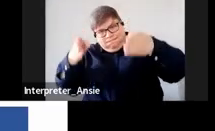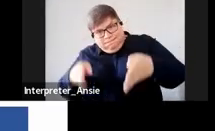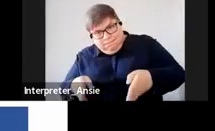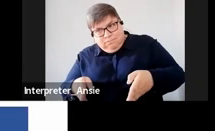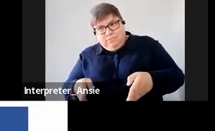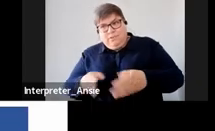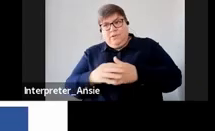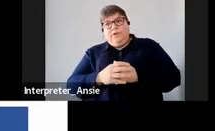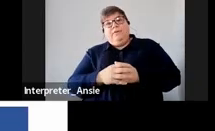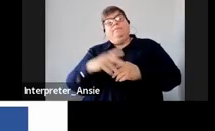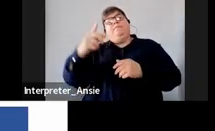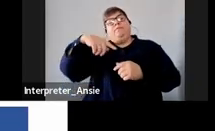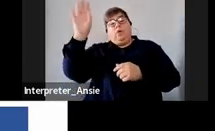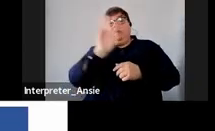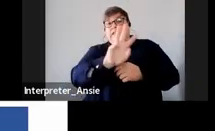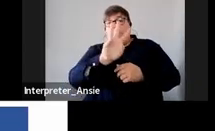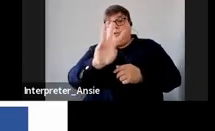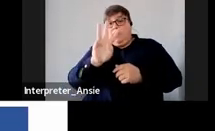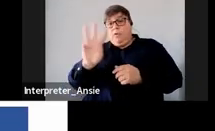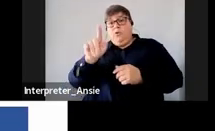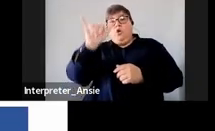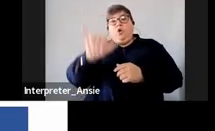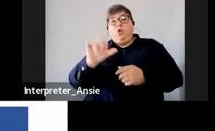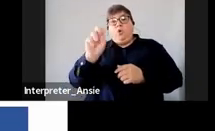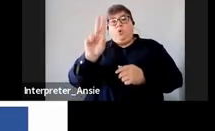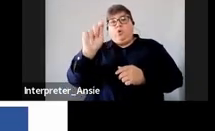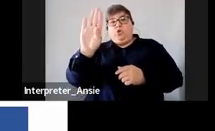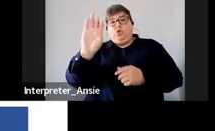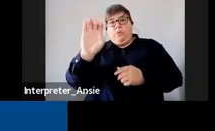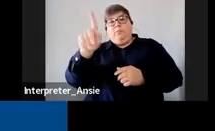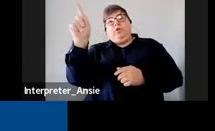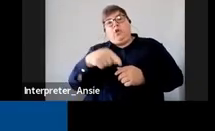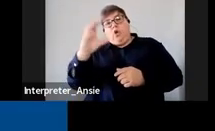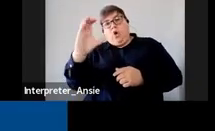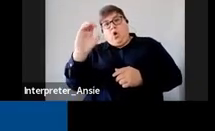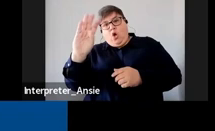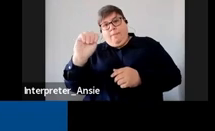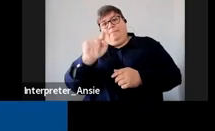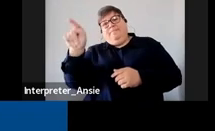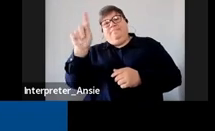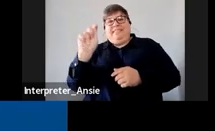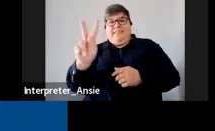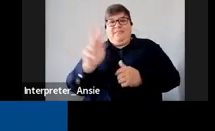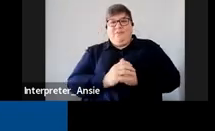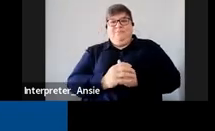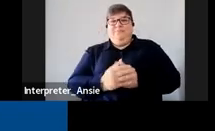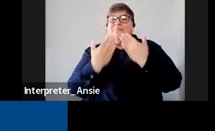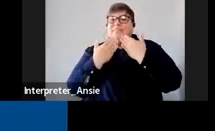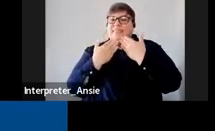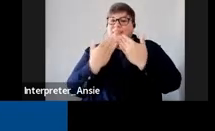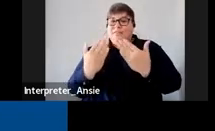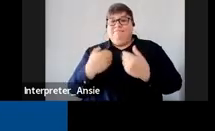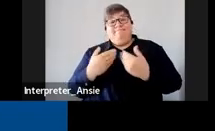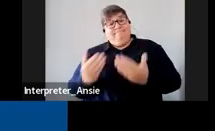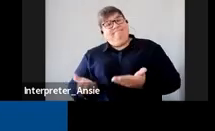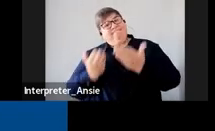you can go to www.youtube.com backslash SARS TV thank you I'll hand it over